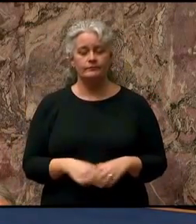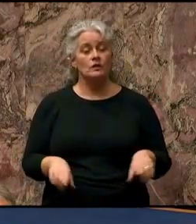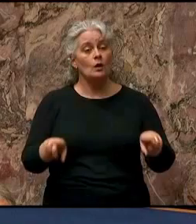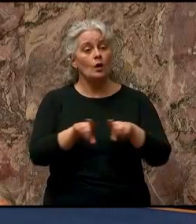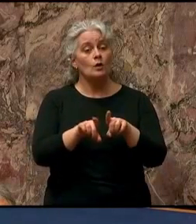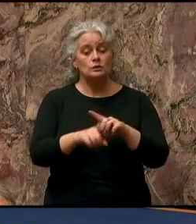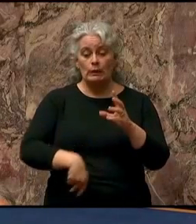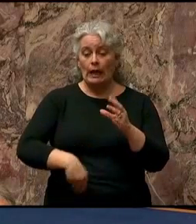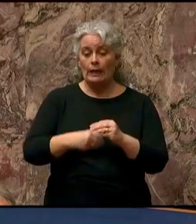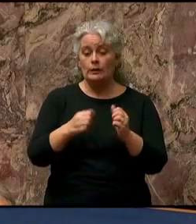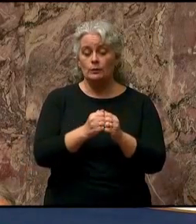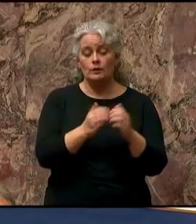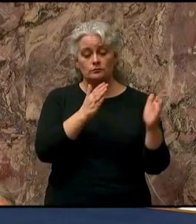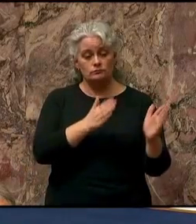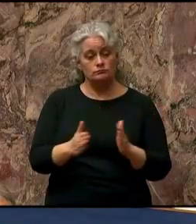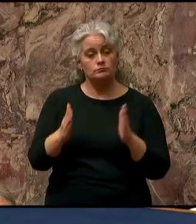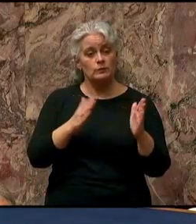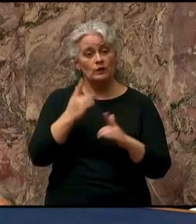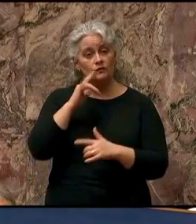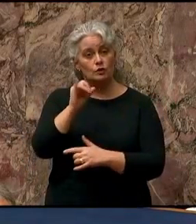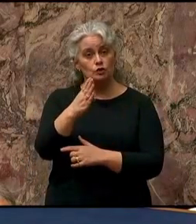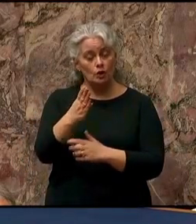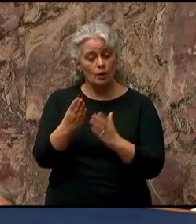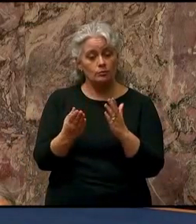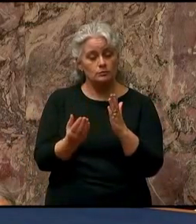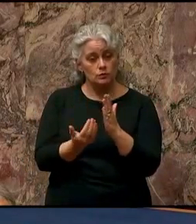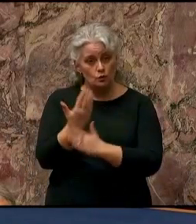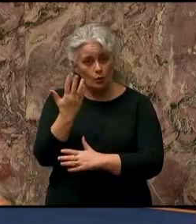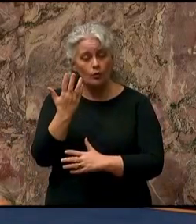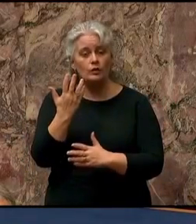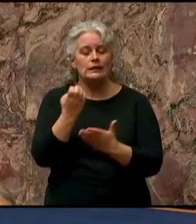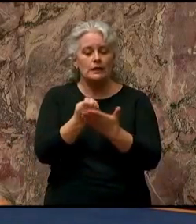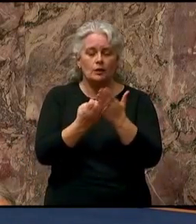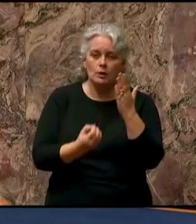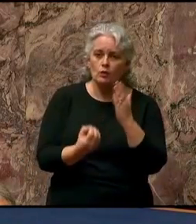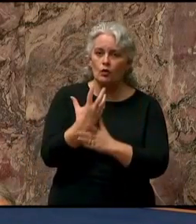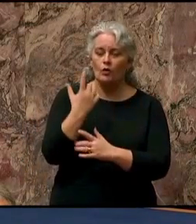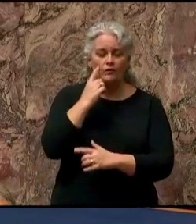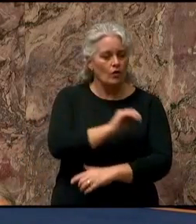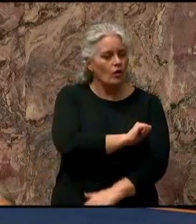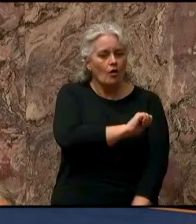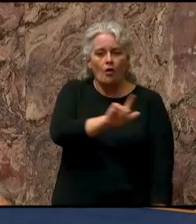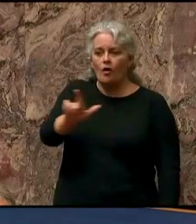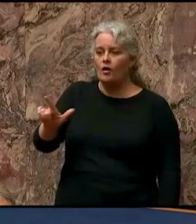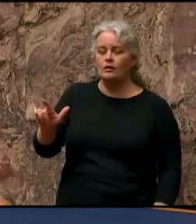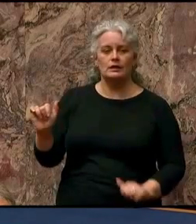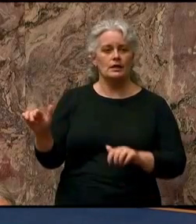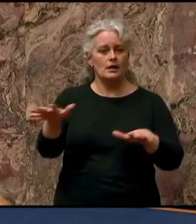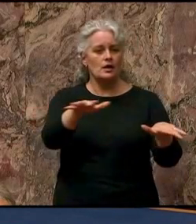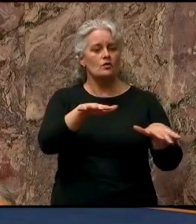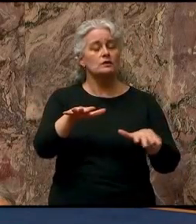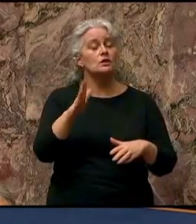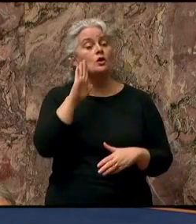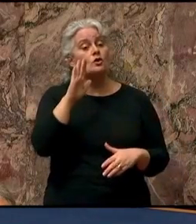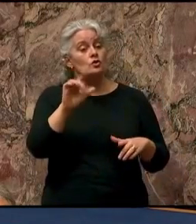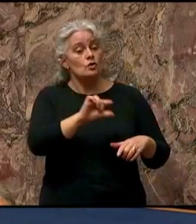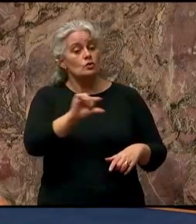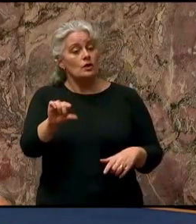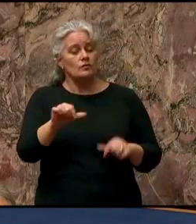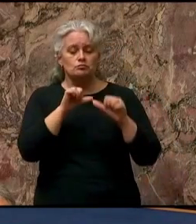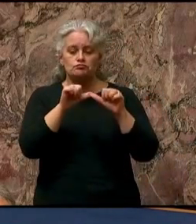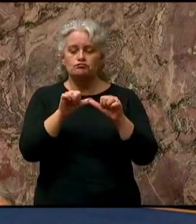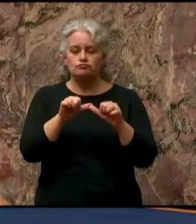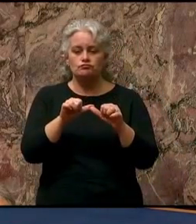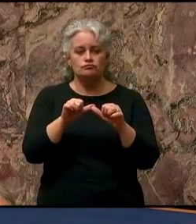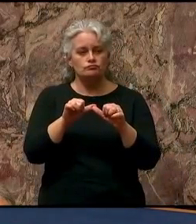on jobs planned to support economic growth responsibly across all sectors, your government has consistently taken